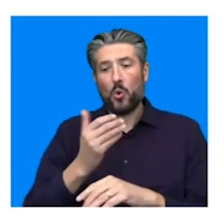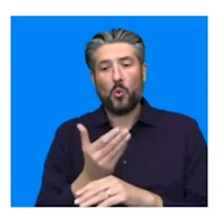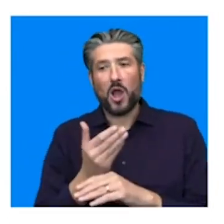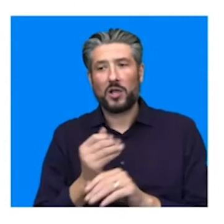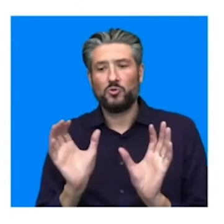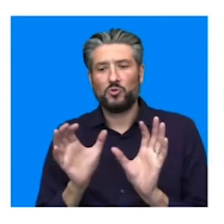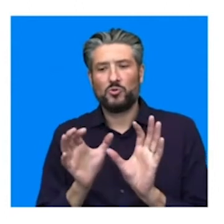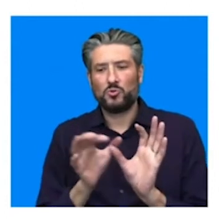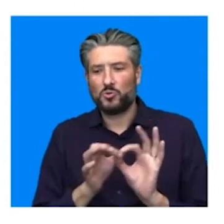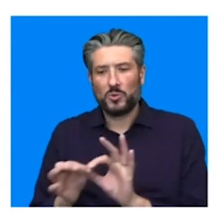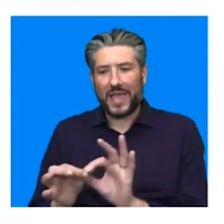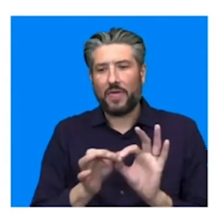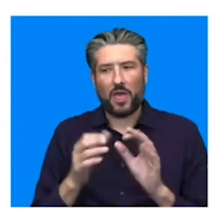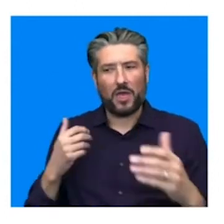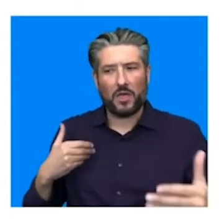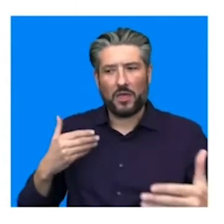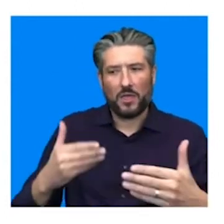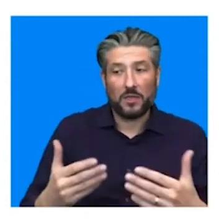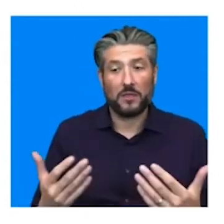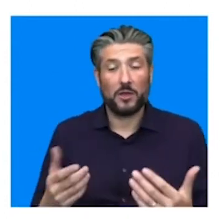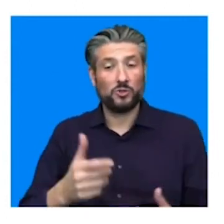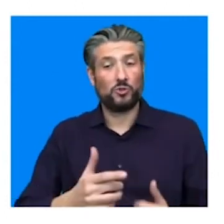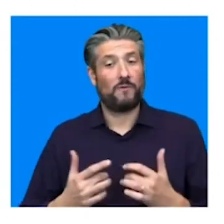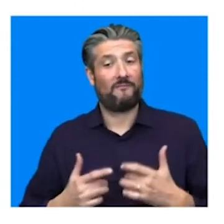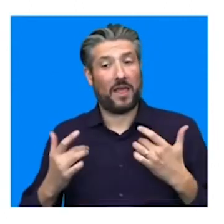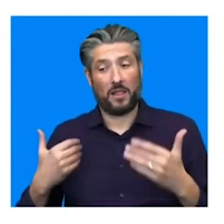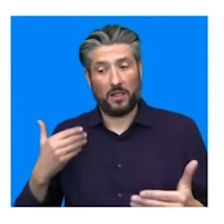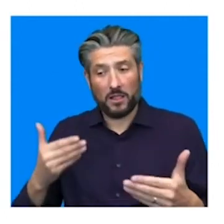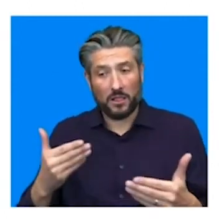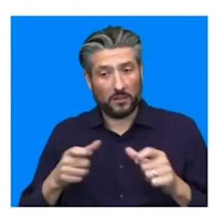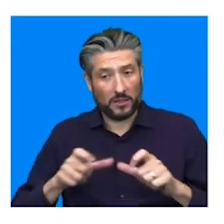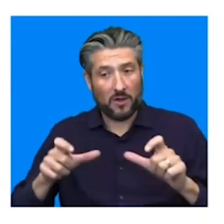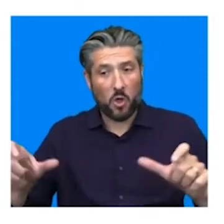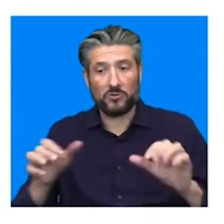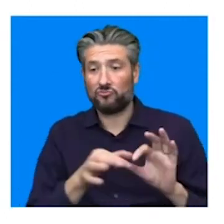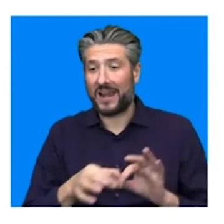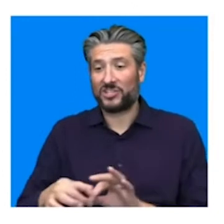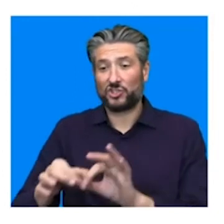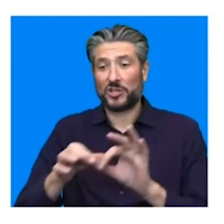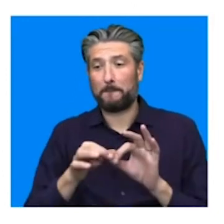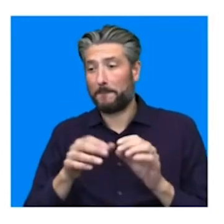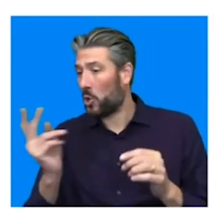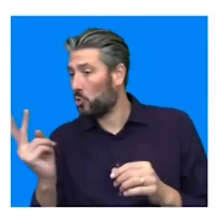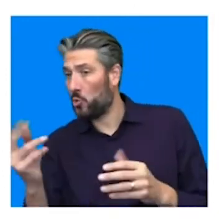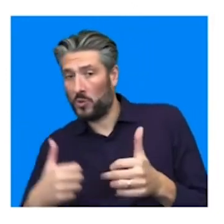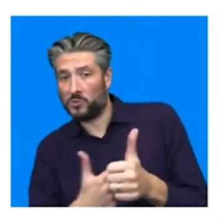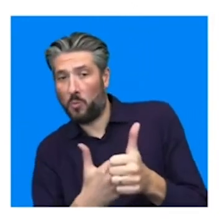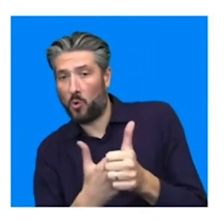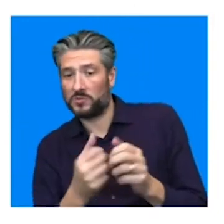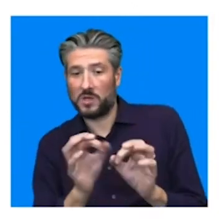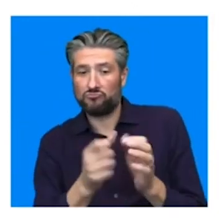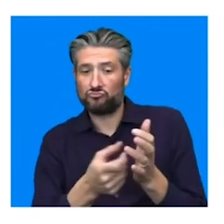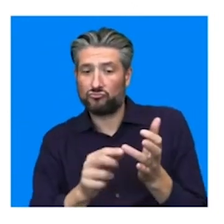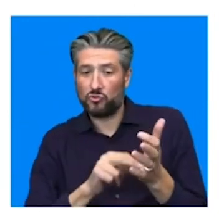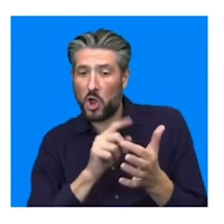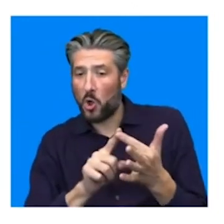has that relationship continued? Do you kind of continue to support Bruno in terms of this thing? Or do you kind of